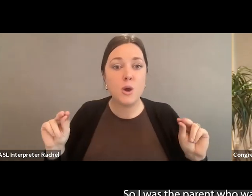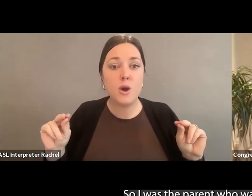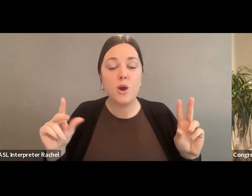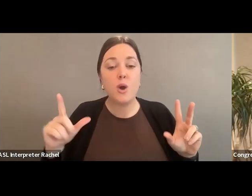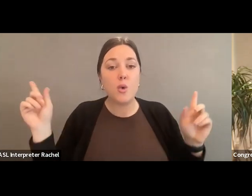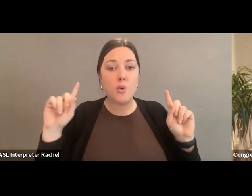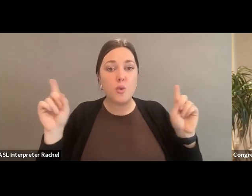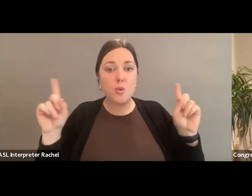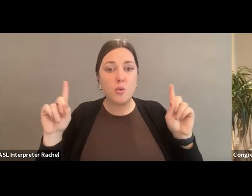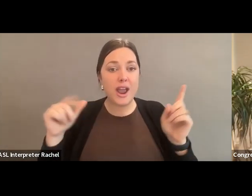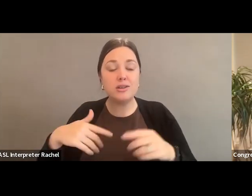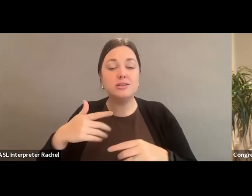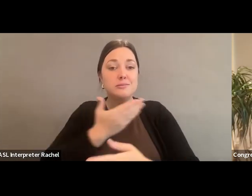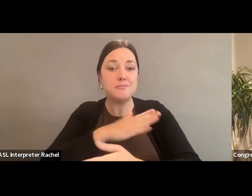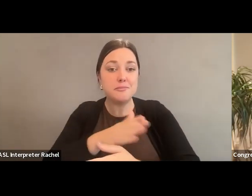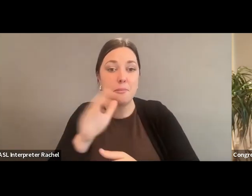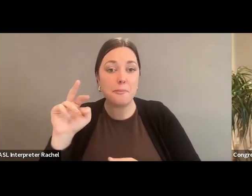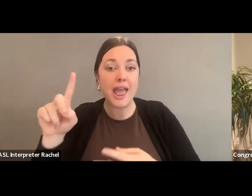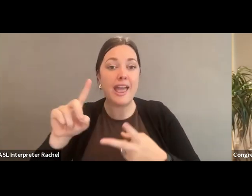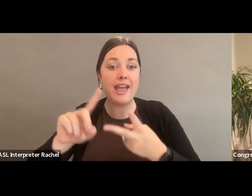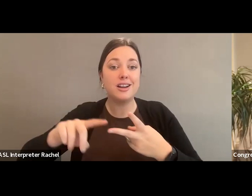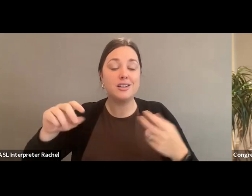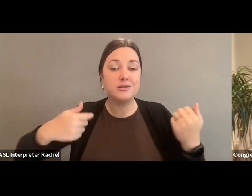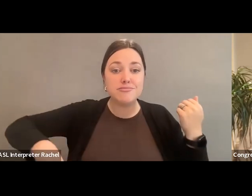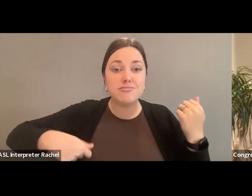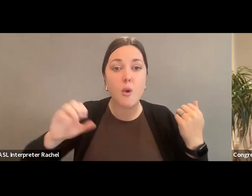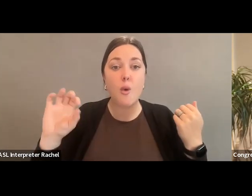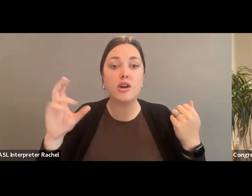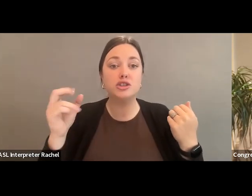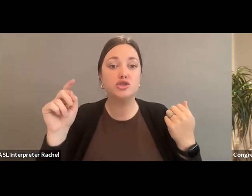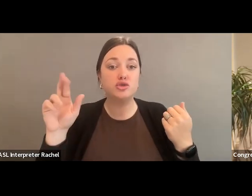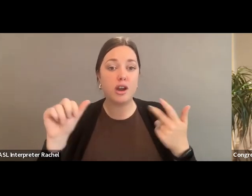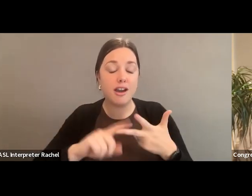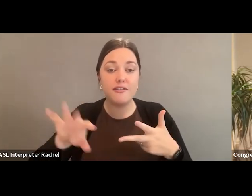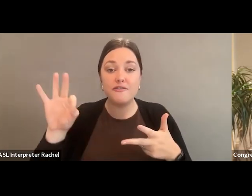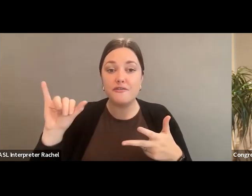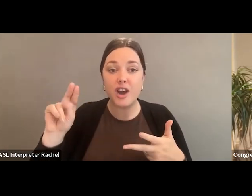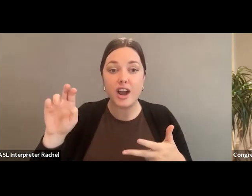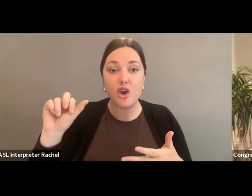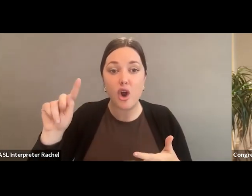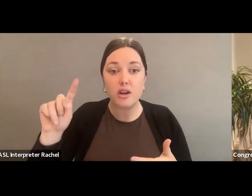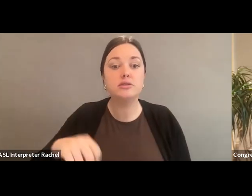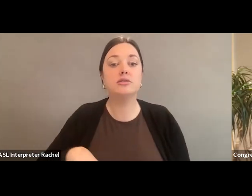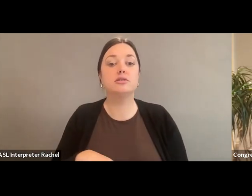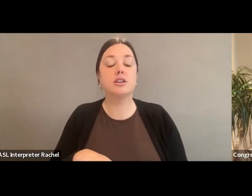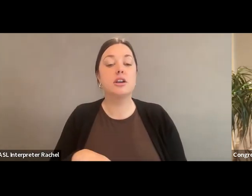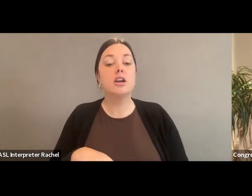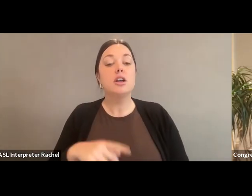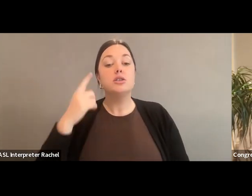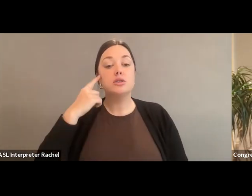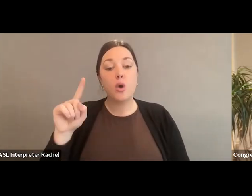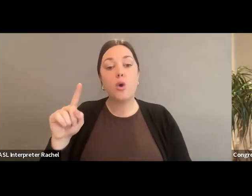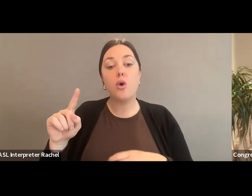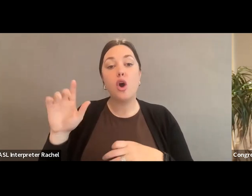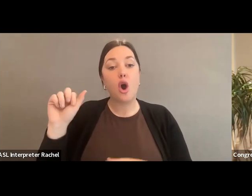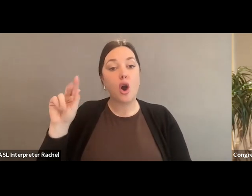band, the orchestra, the fine arts, the music? And so the arts education for all bill identifies